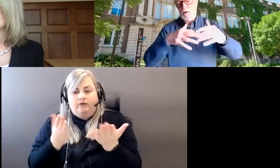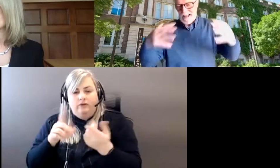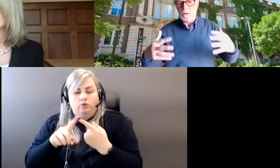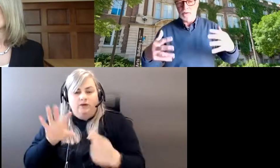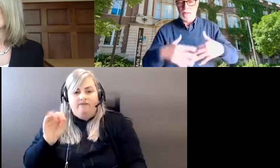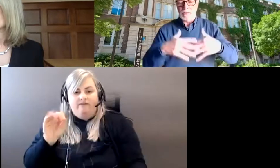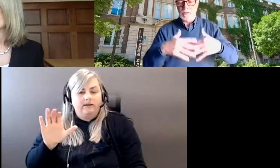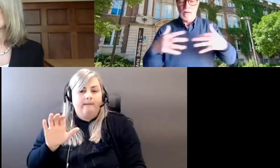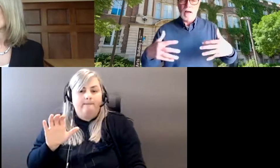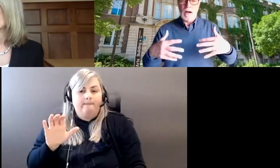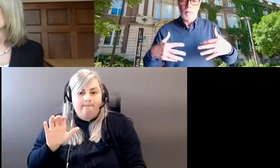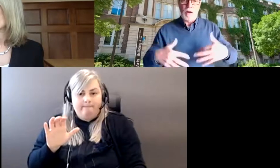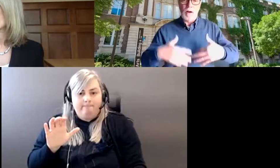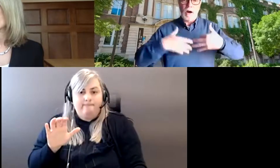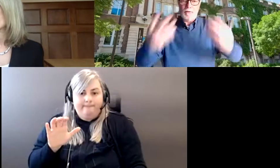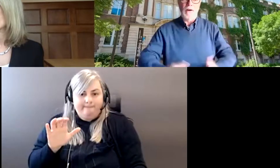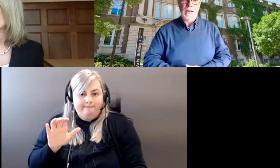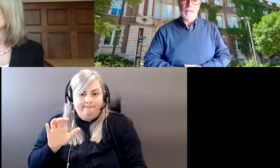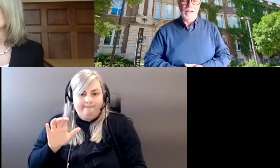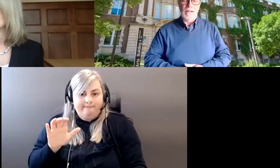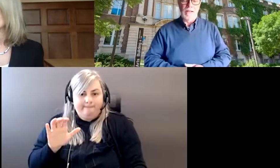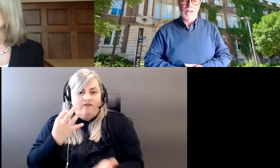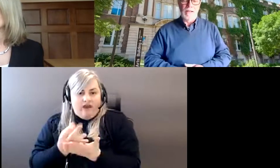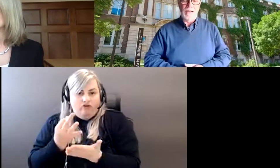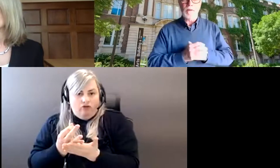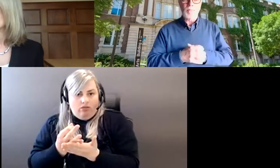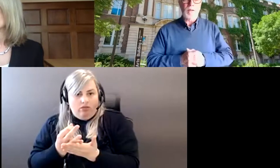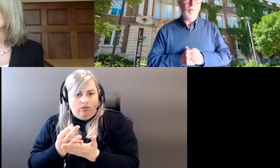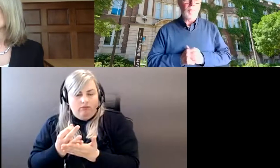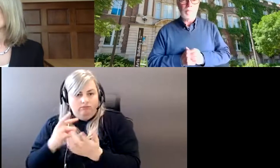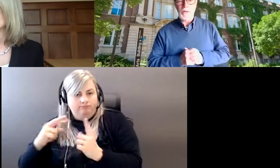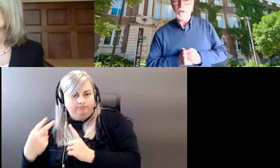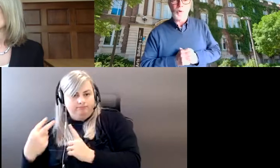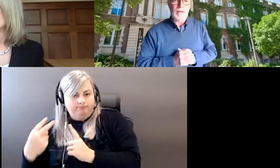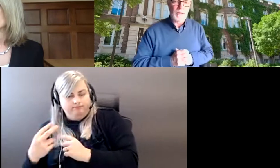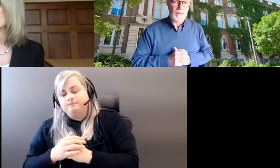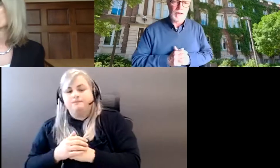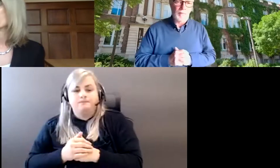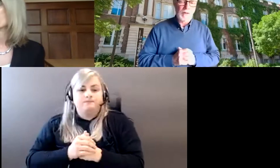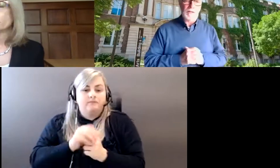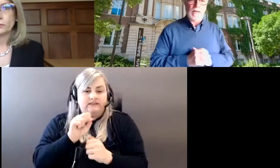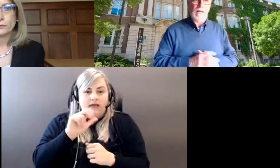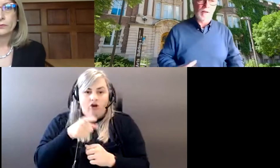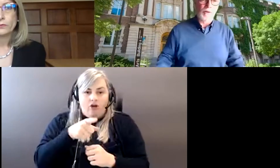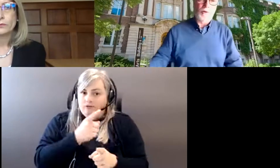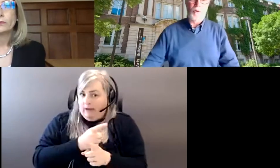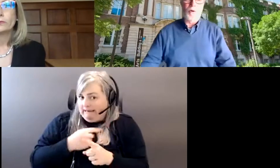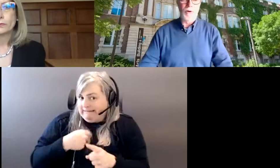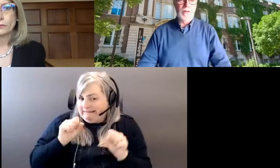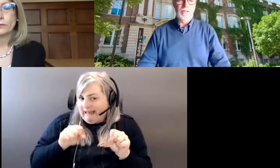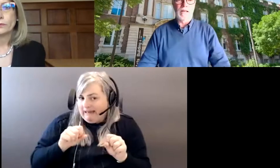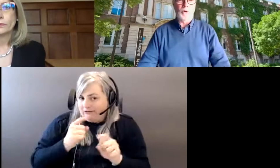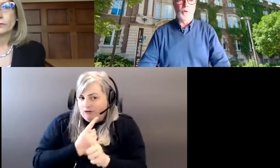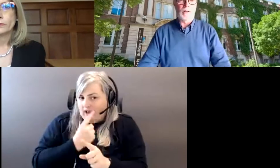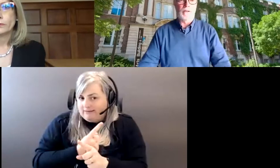our faculties, um, on the finance side. Sarah, please correct anything that I've misstated or, or